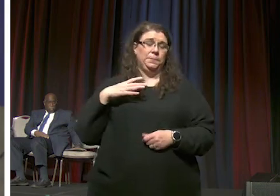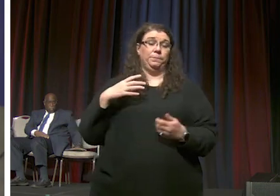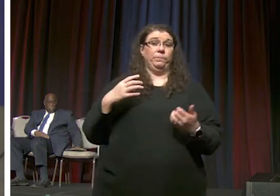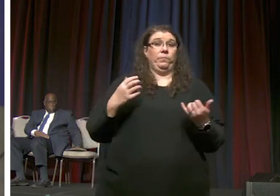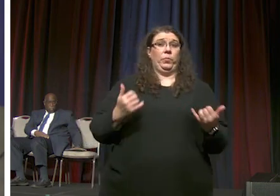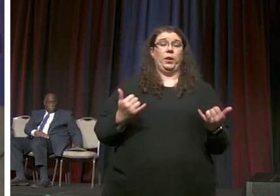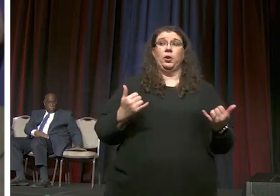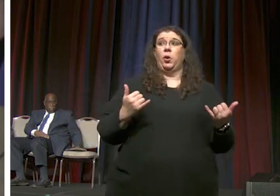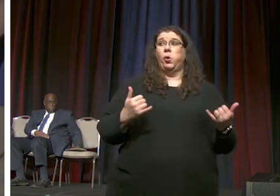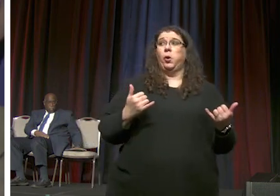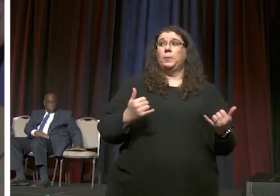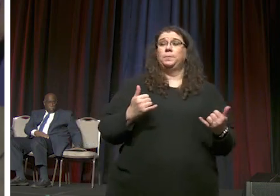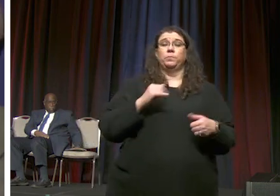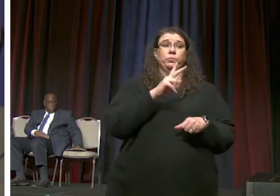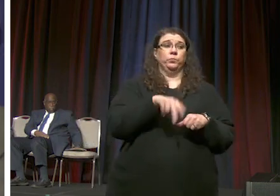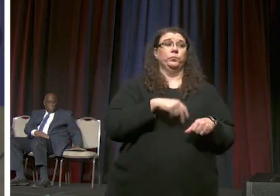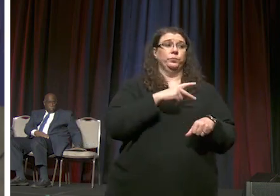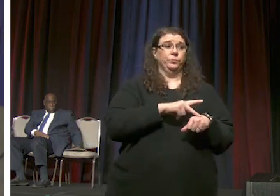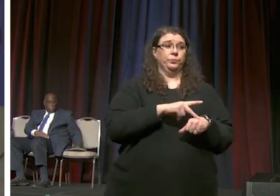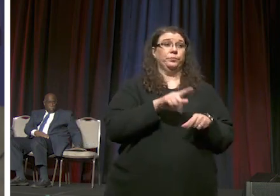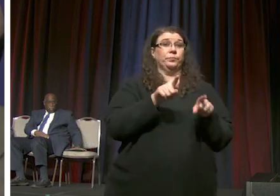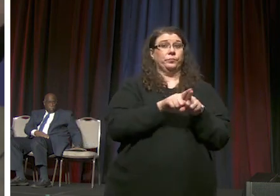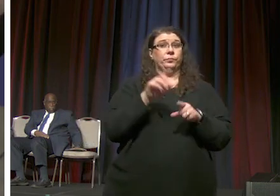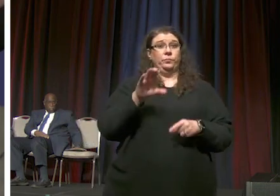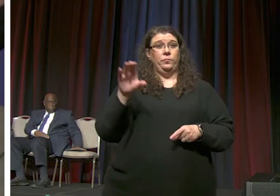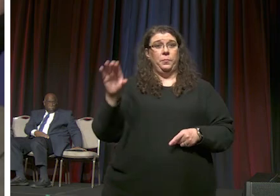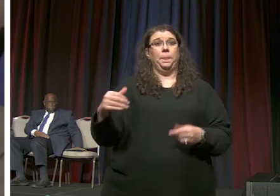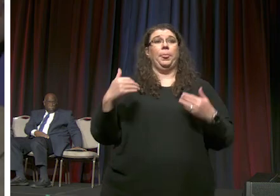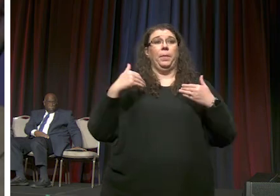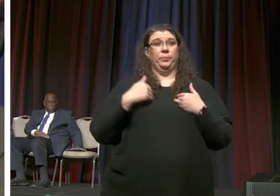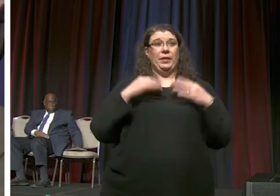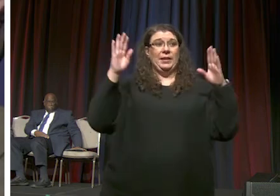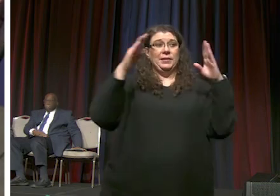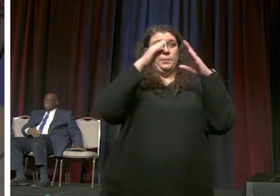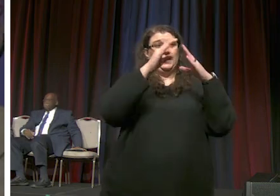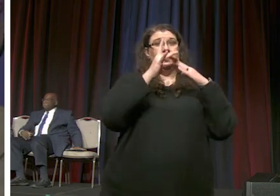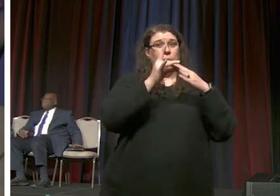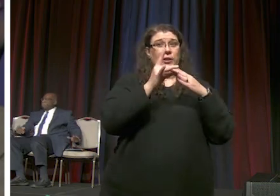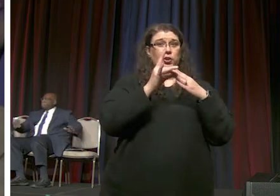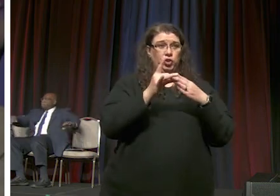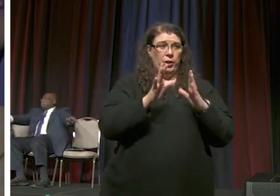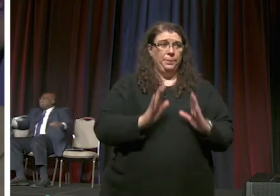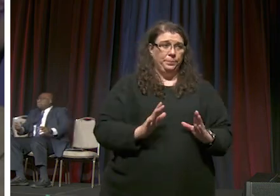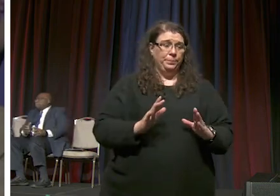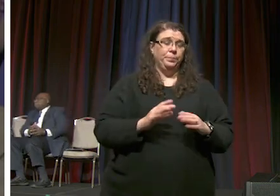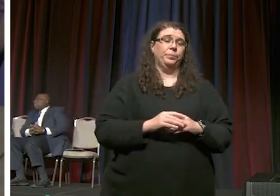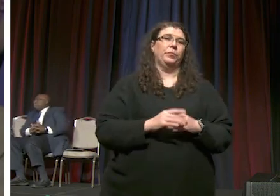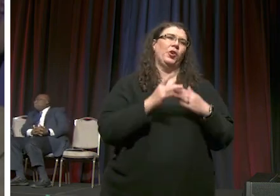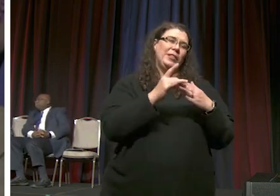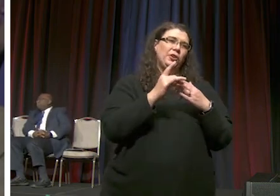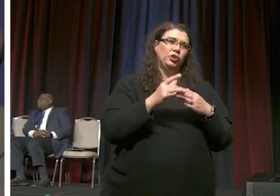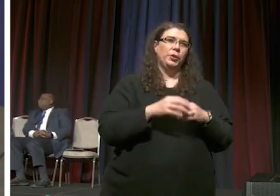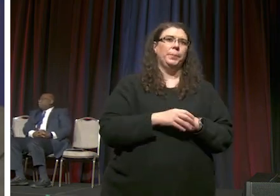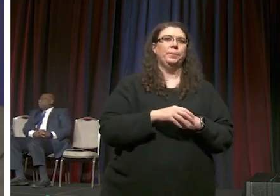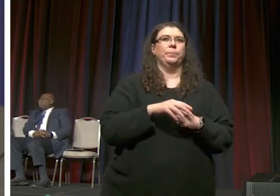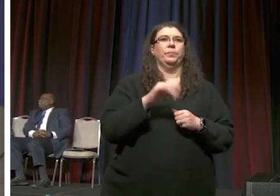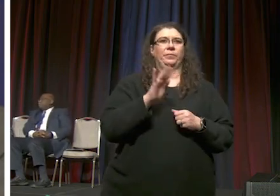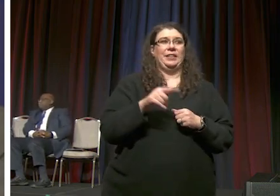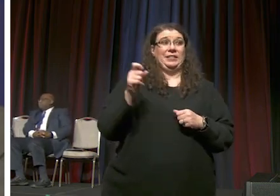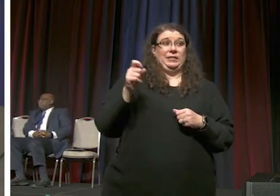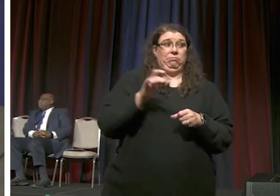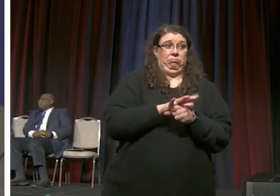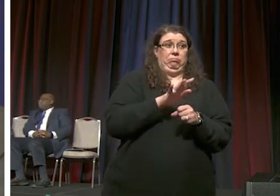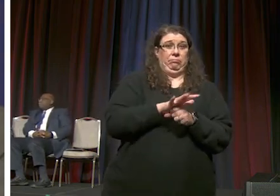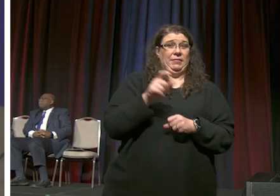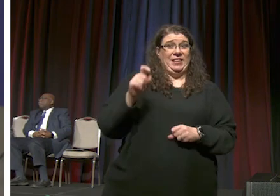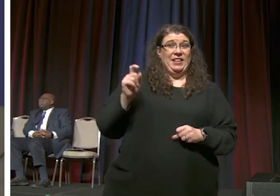currently um the philippines as a central conference has the episcopal leadership um that is um that that is that is needed